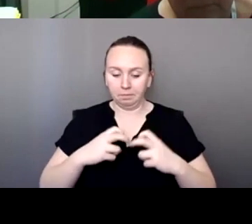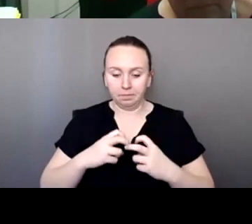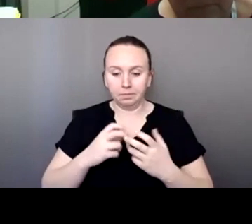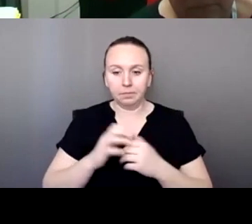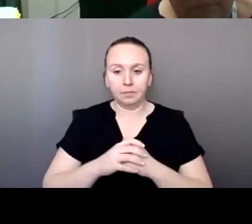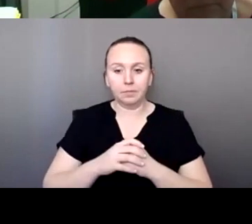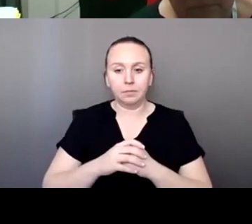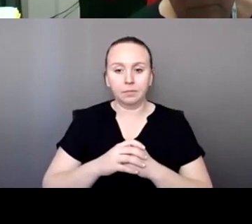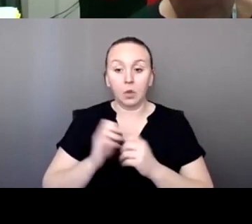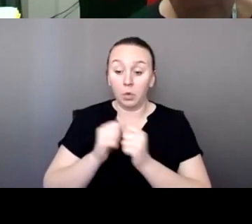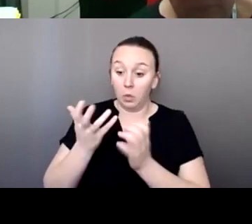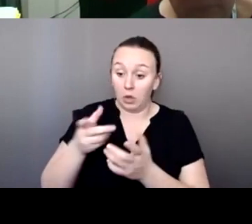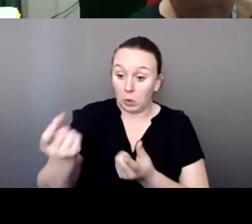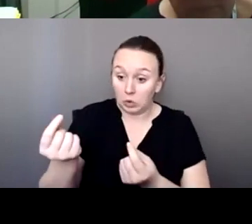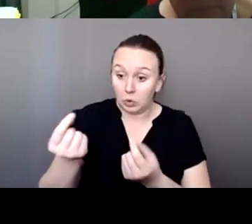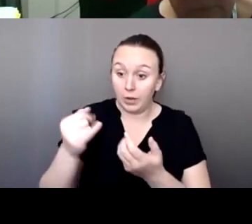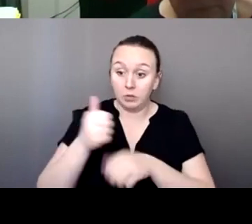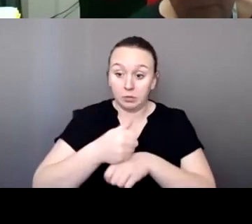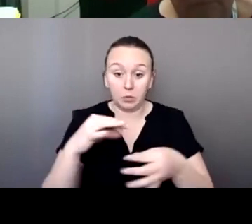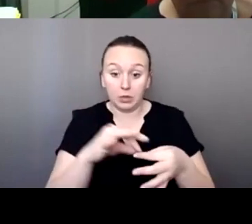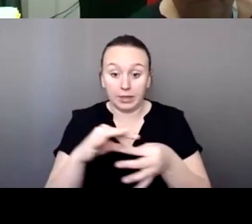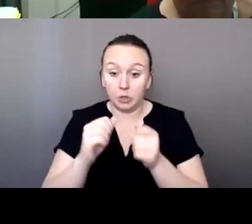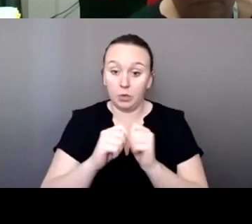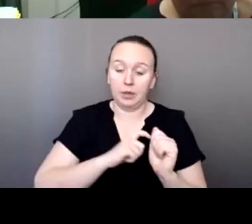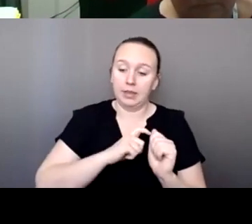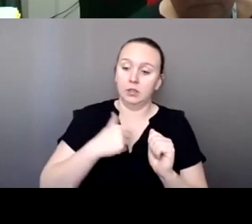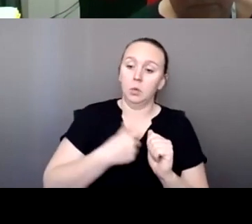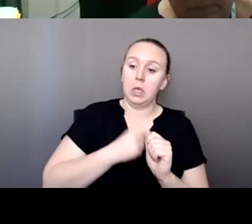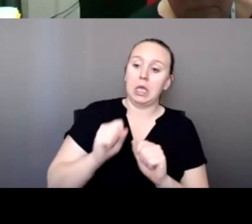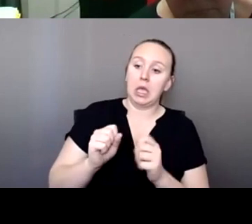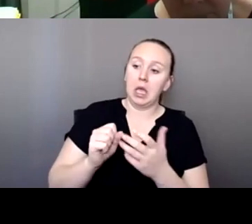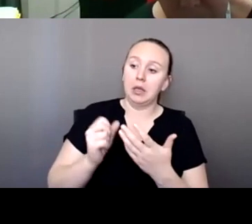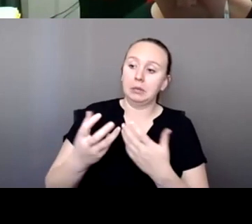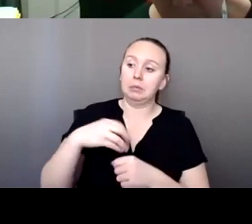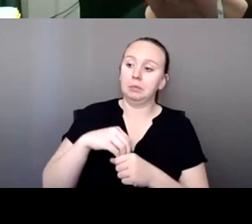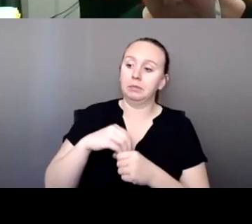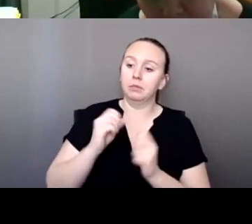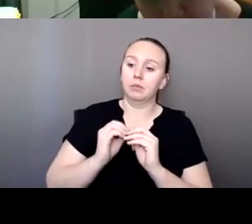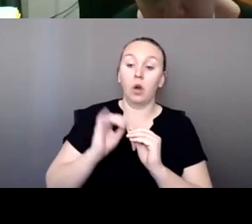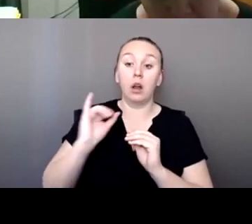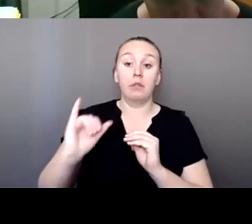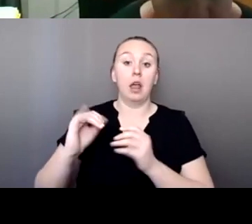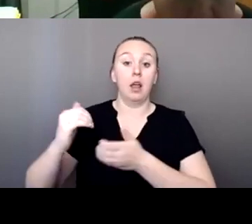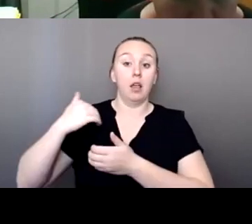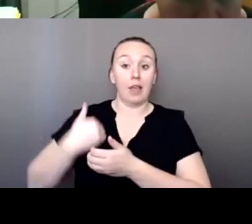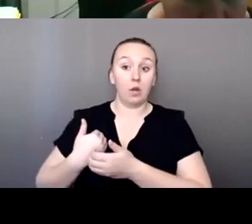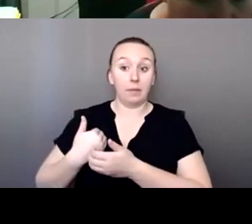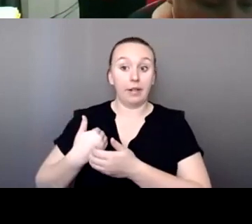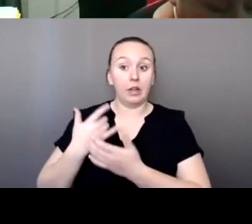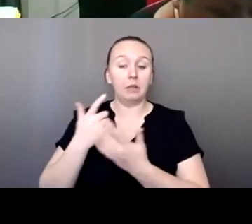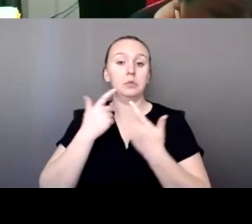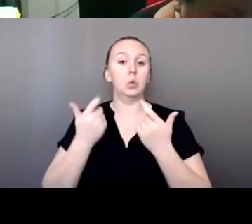with what you're doing to build relationships with police officers. Like that accountability thing is, is actually a huge rift here. Um,